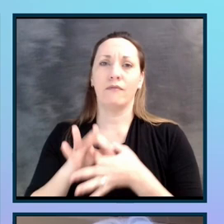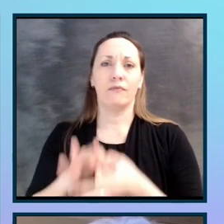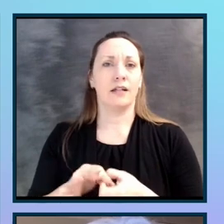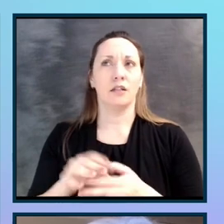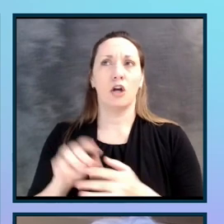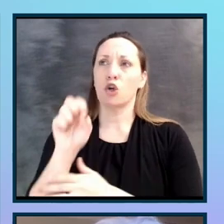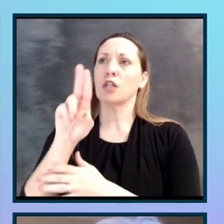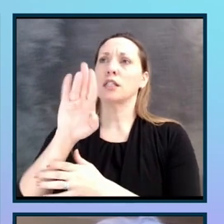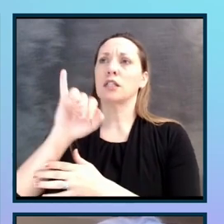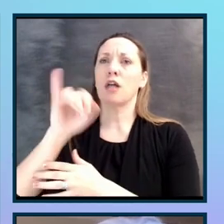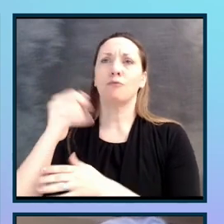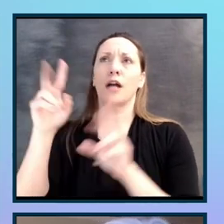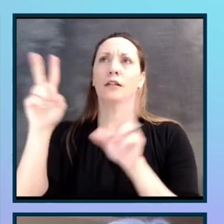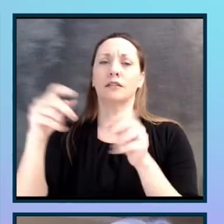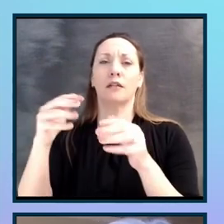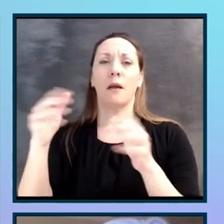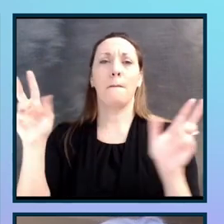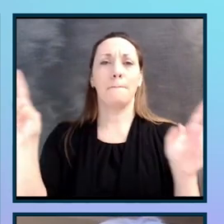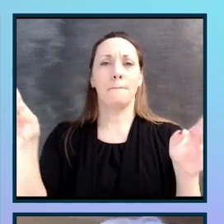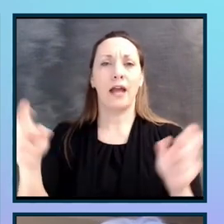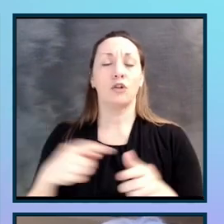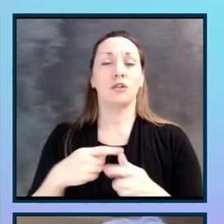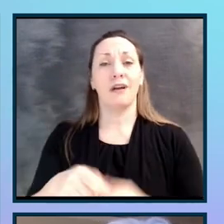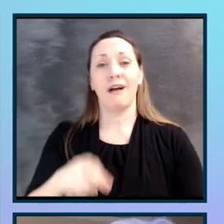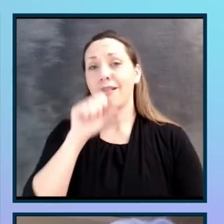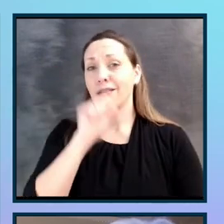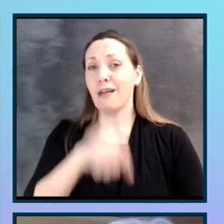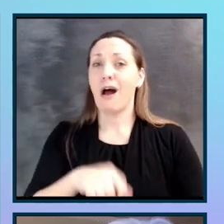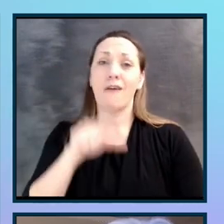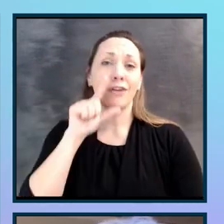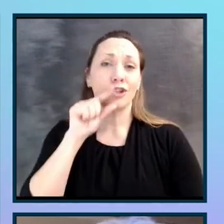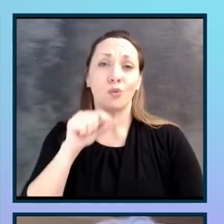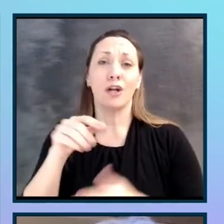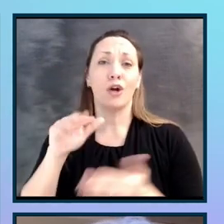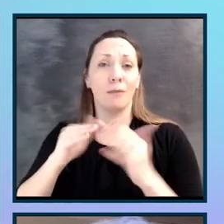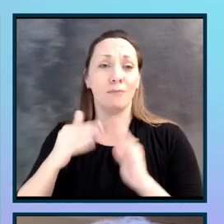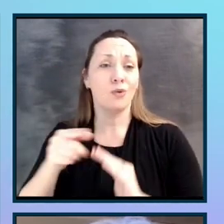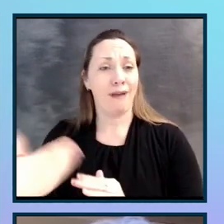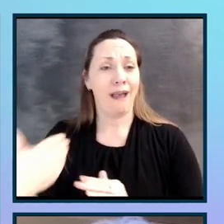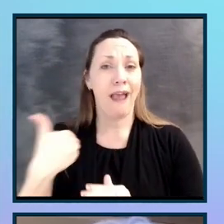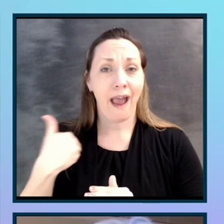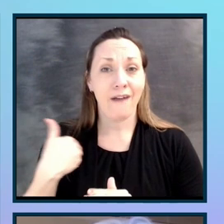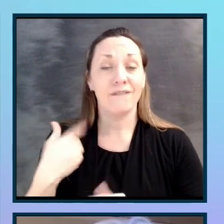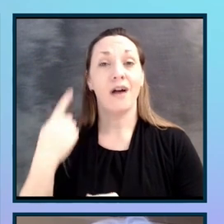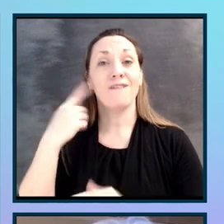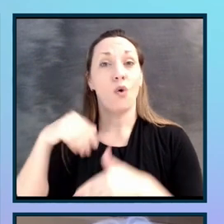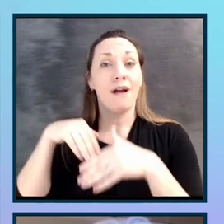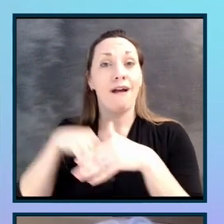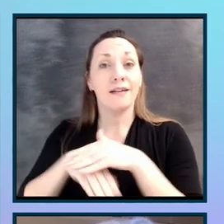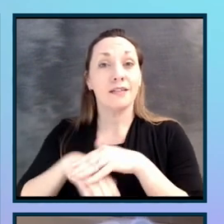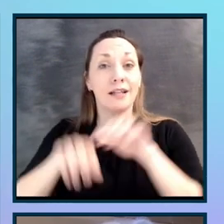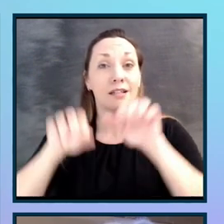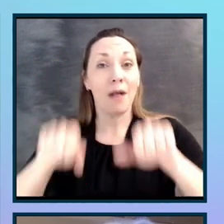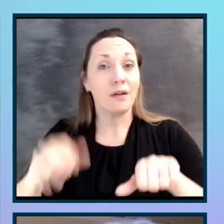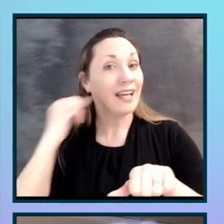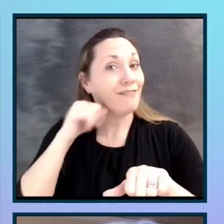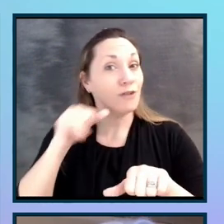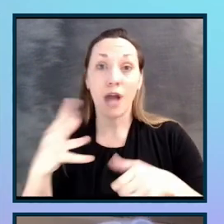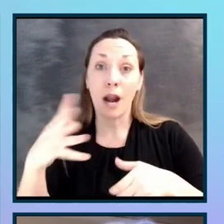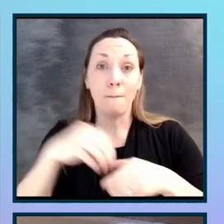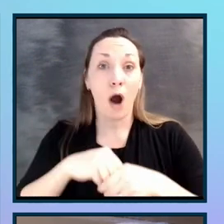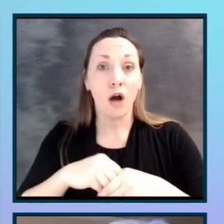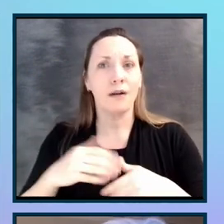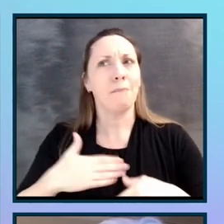I'm on Twitter at LF Legal. I love the Twitter community for accessibility. If you're not part of it, I really invite you to become part of it.